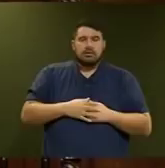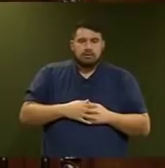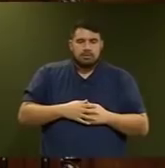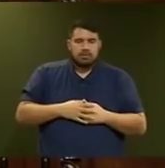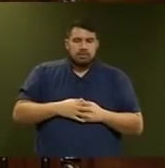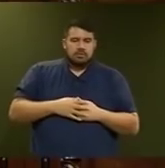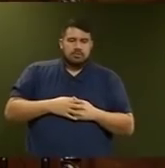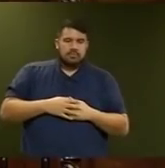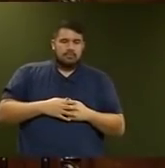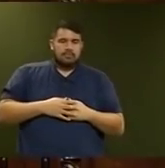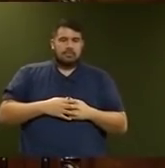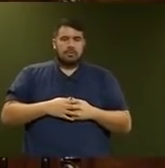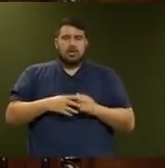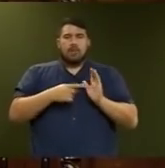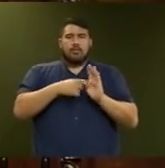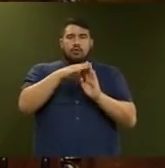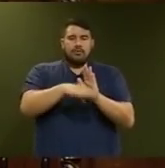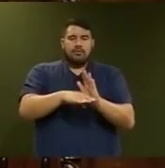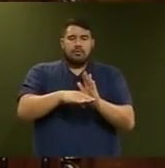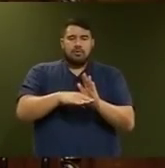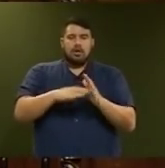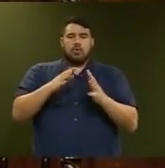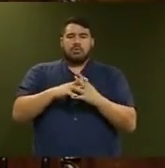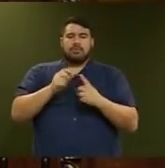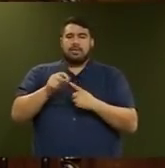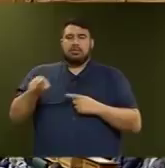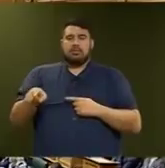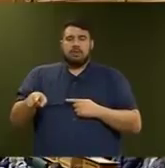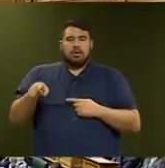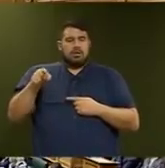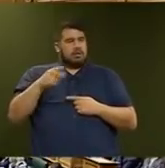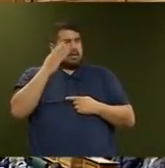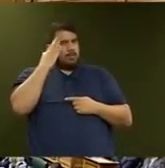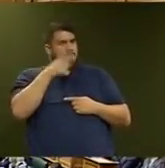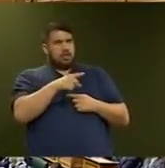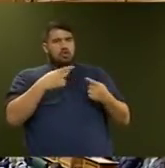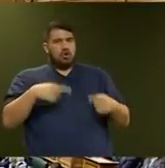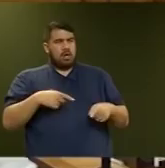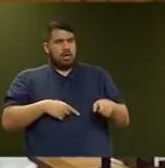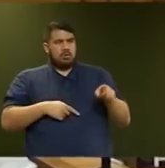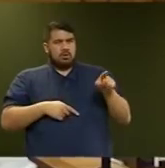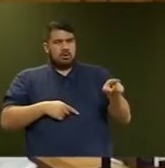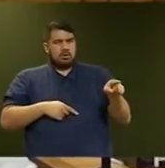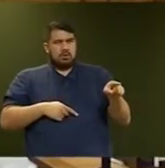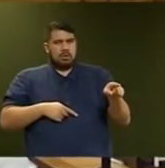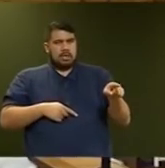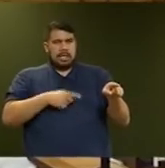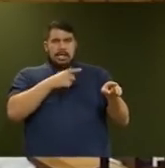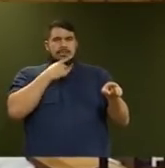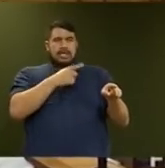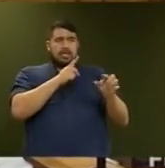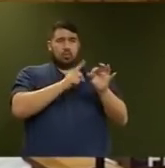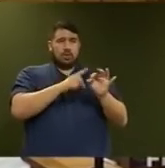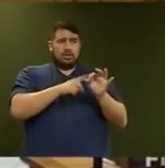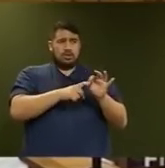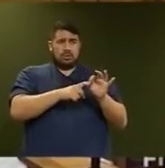characterising... A point of order of the right of the report, Winston Peter. Mr Speaker, that member should not be allowed to get away with predicating a question